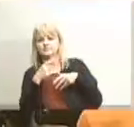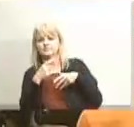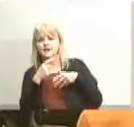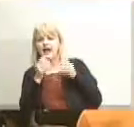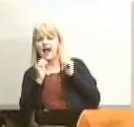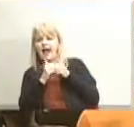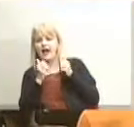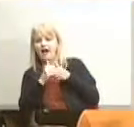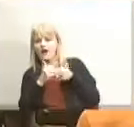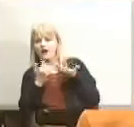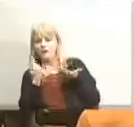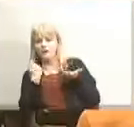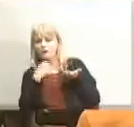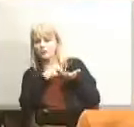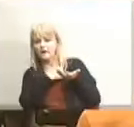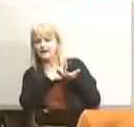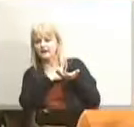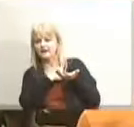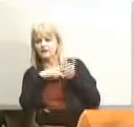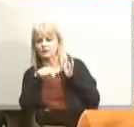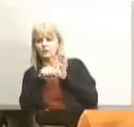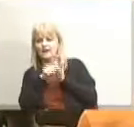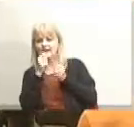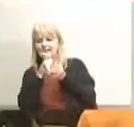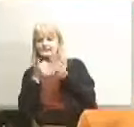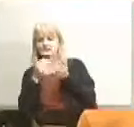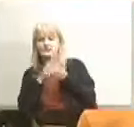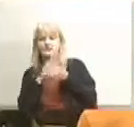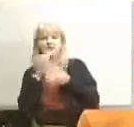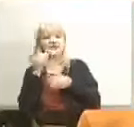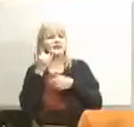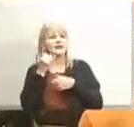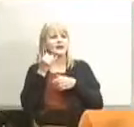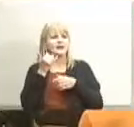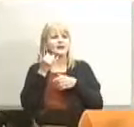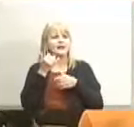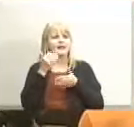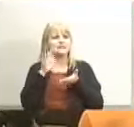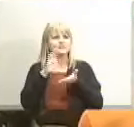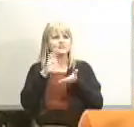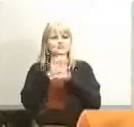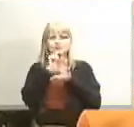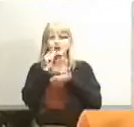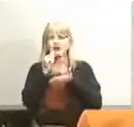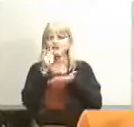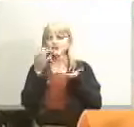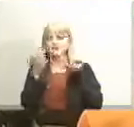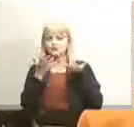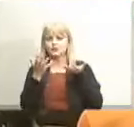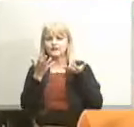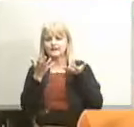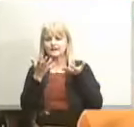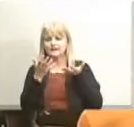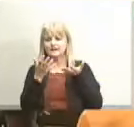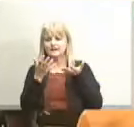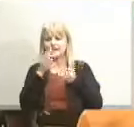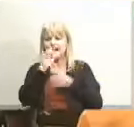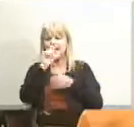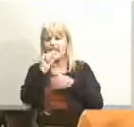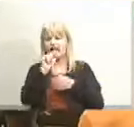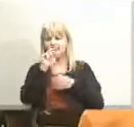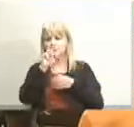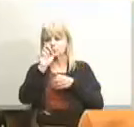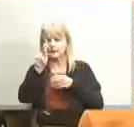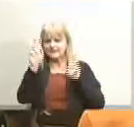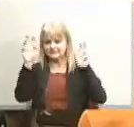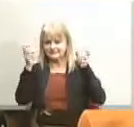serving the same groups of kids what does ranking do what function does ranking serve anyway i had a chance